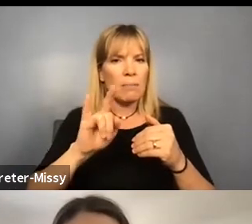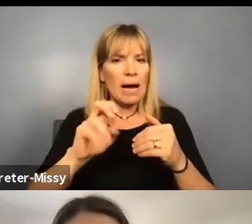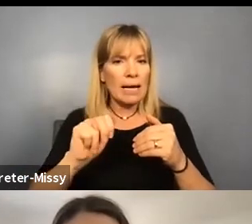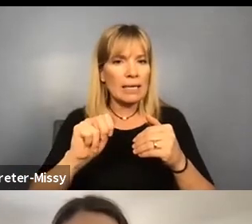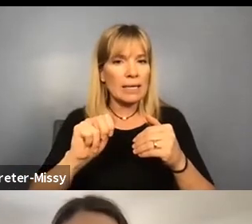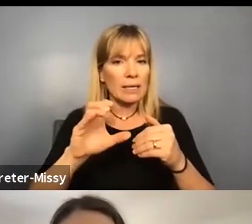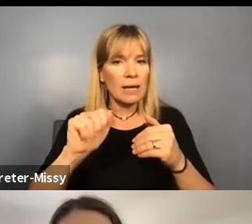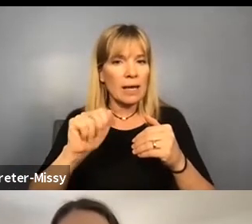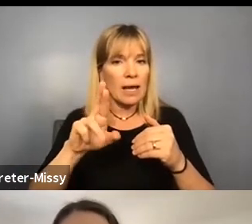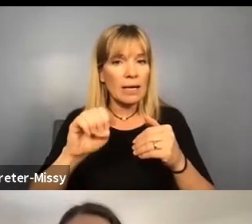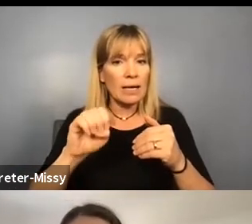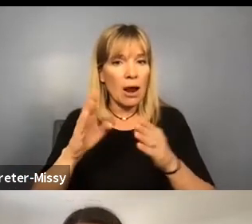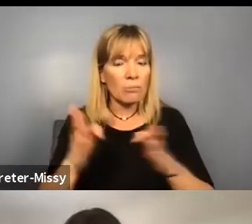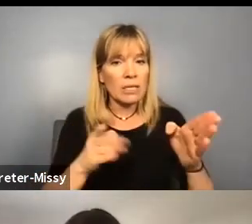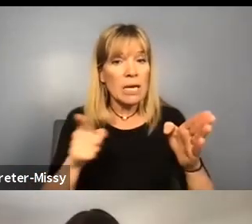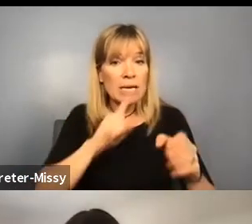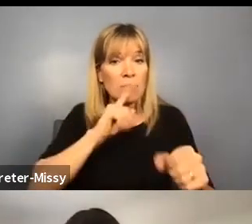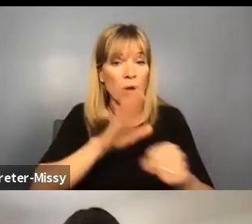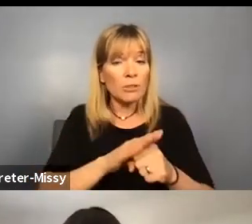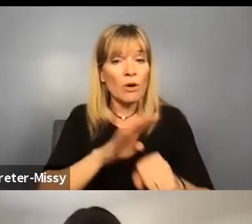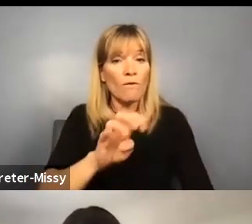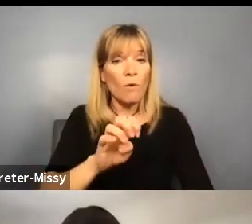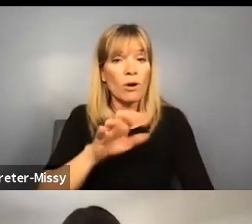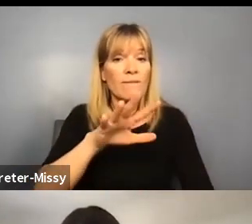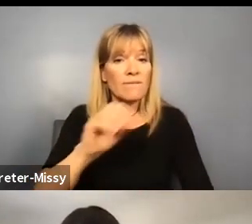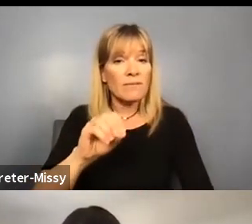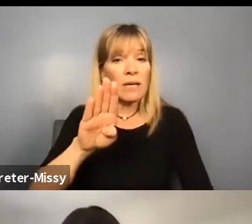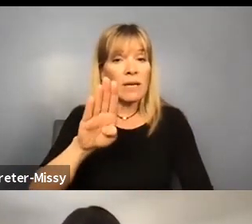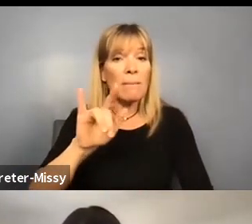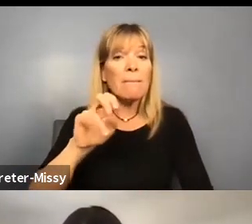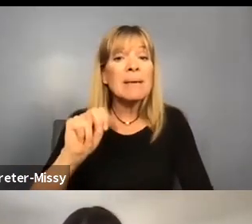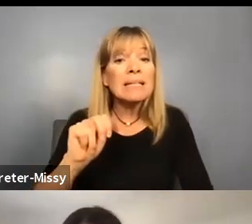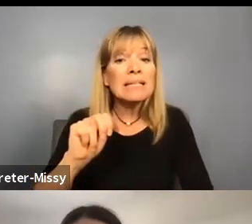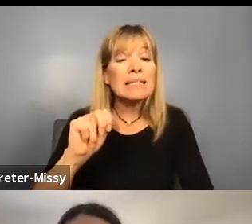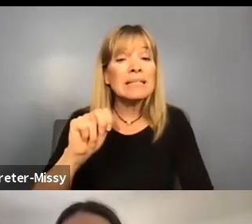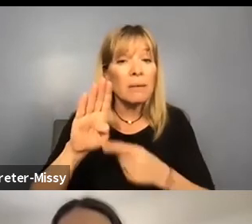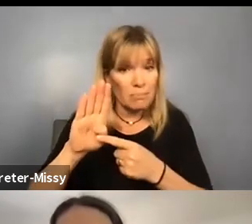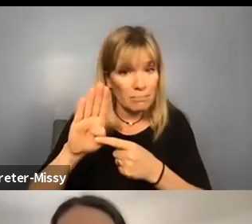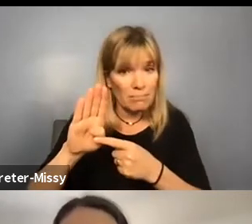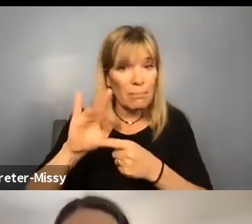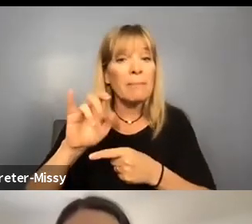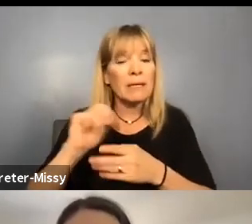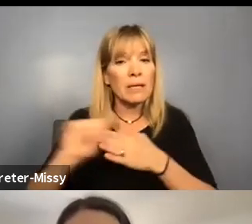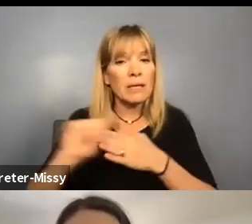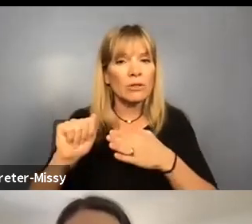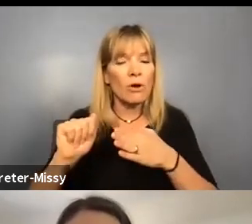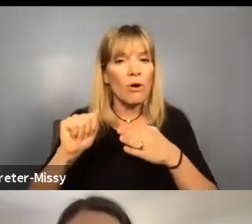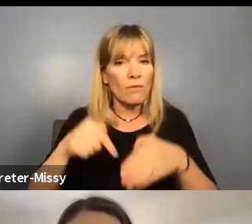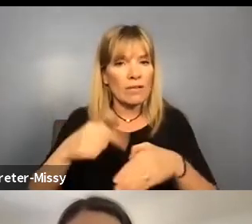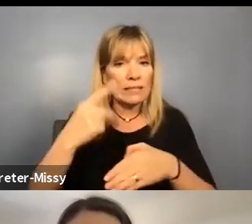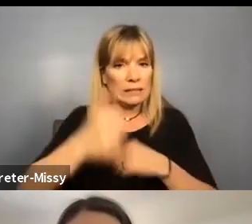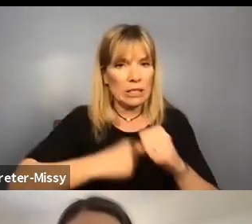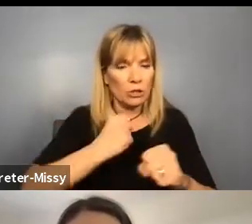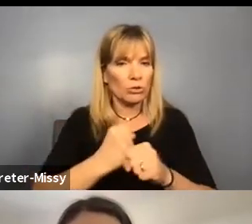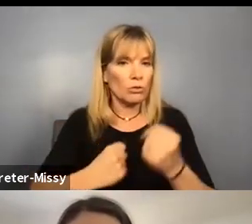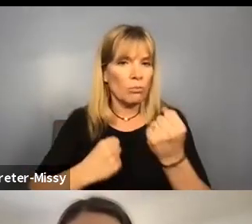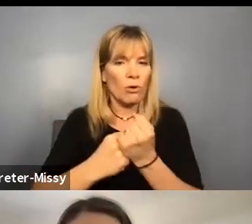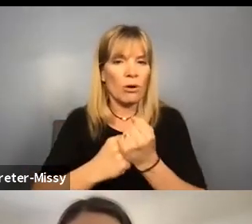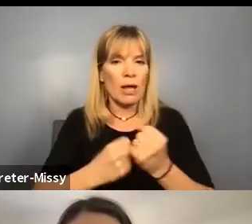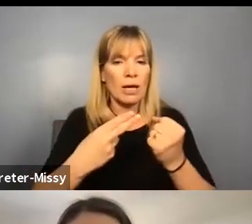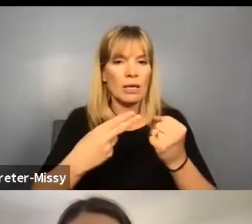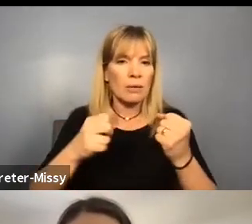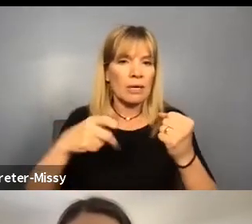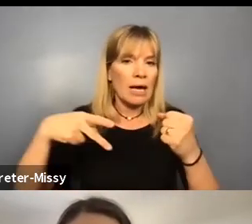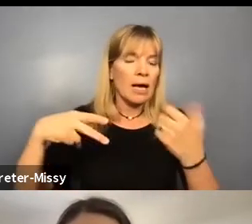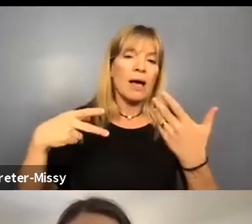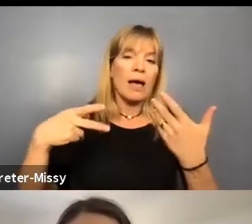where he promised $450 billion over the next 10 years to support HCBS and